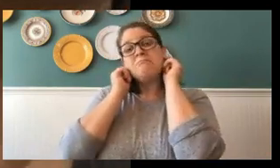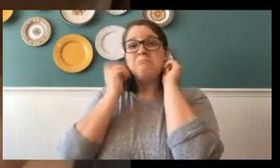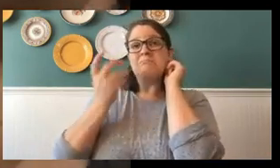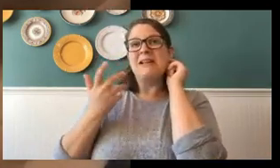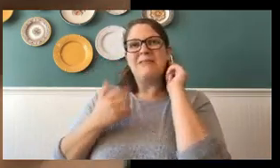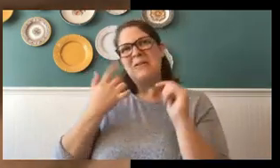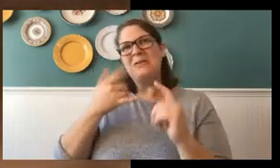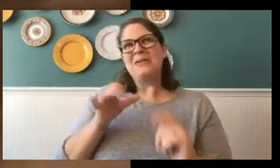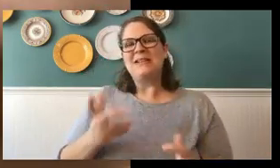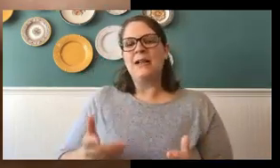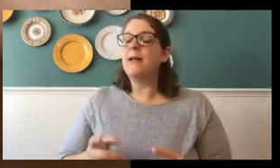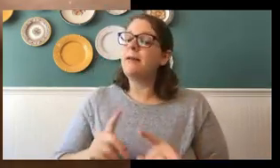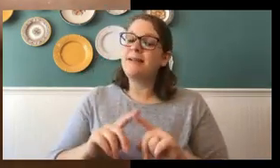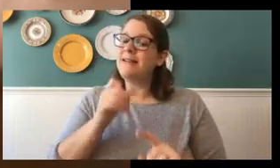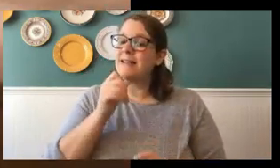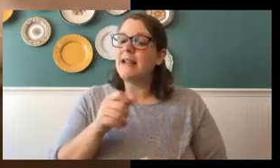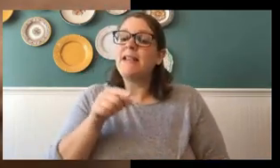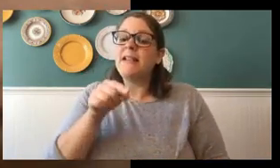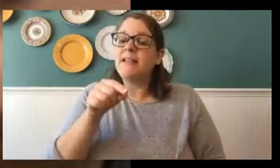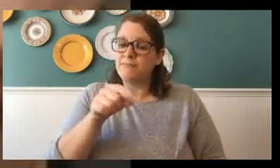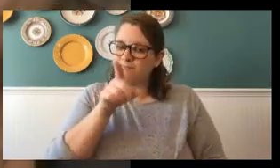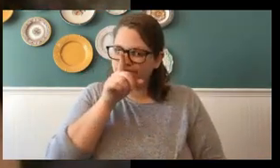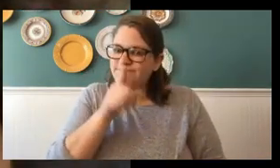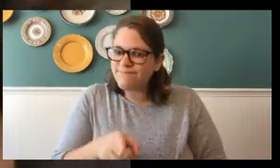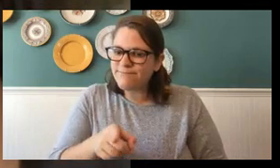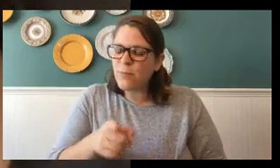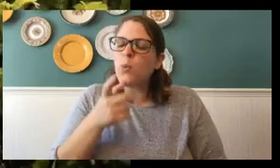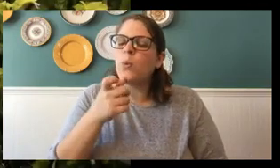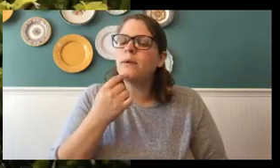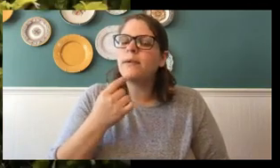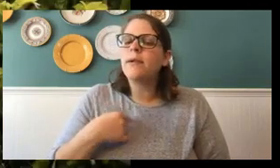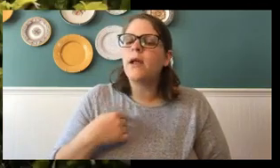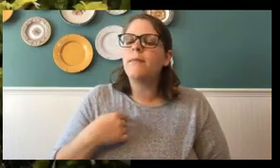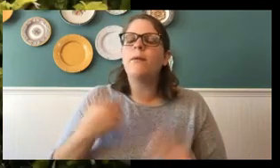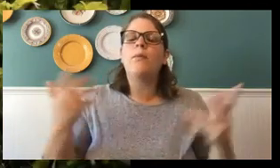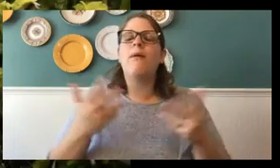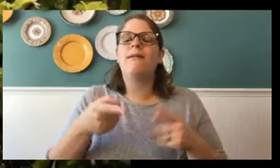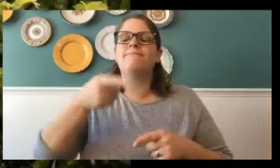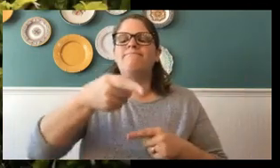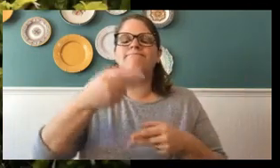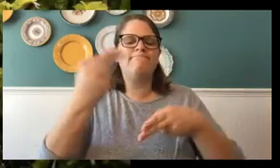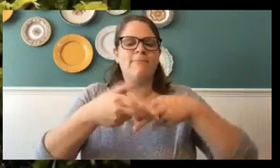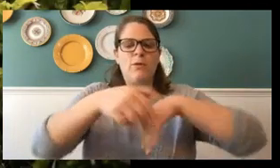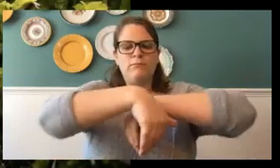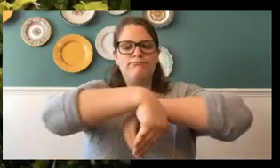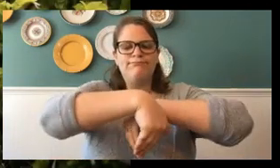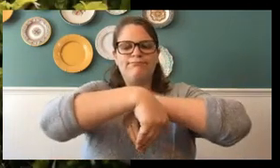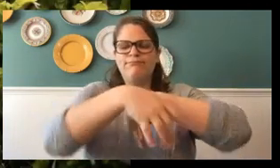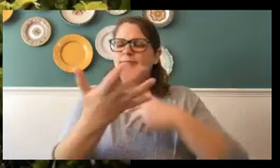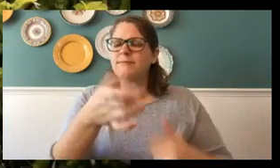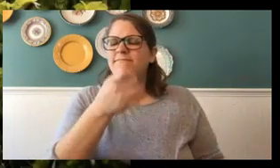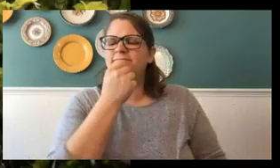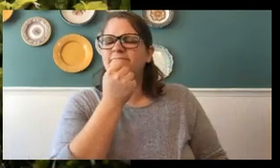earrings, right? But it's not. And this one is real. Who can tell me the name of this really cool capsule?